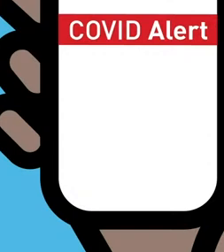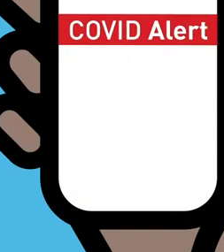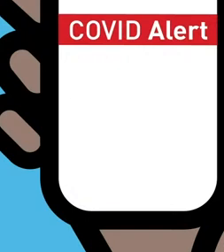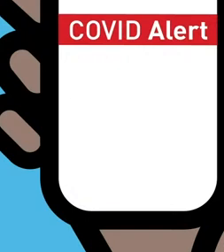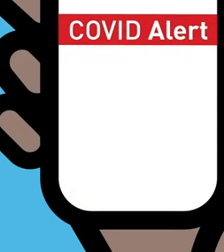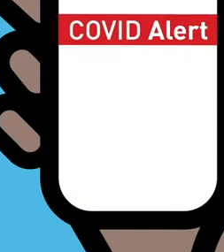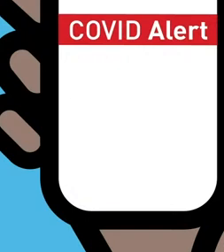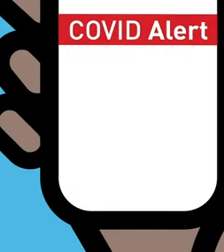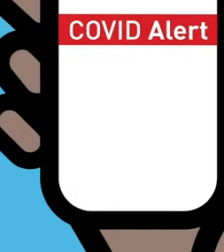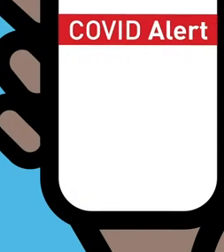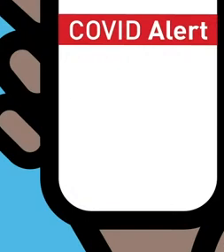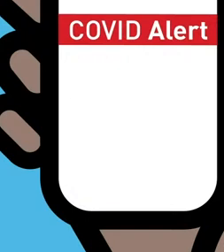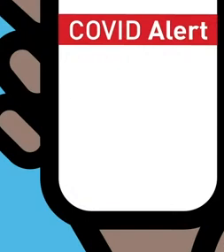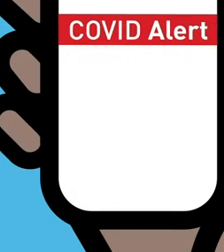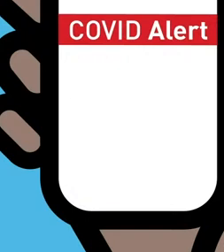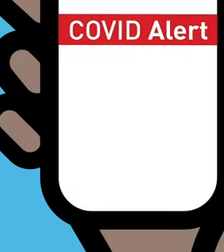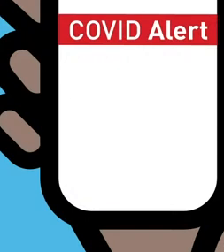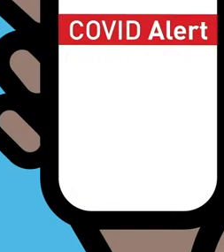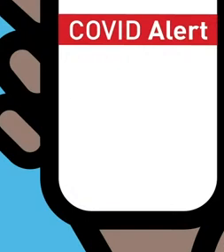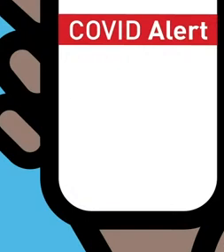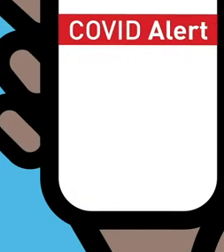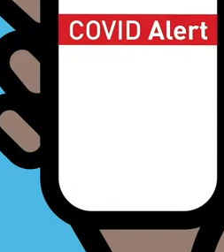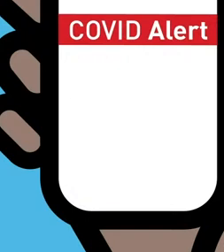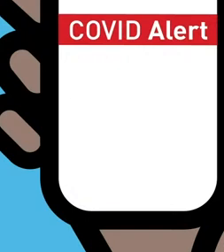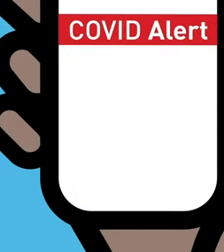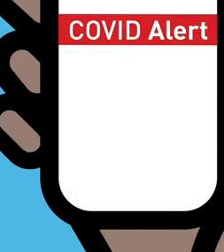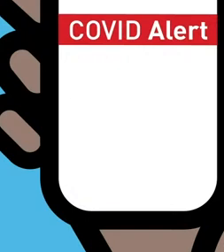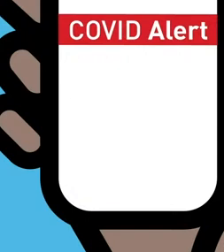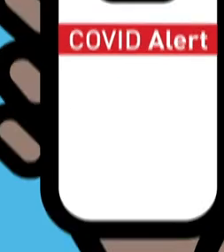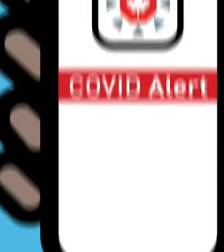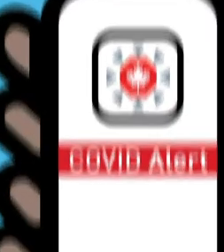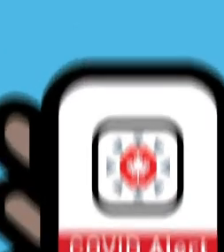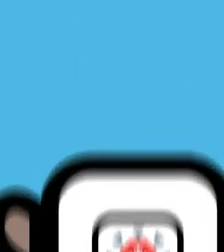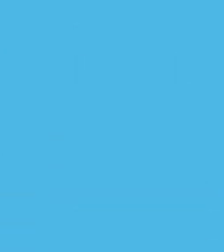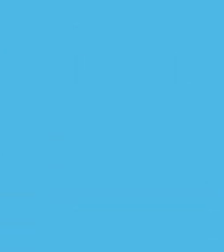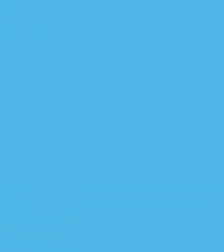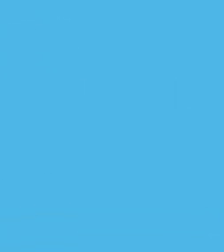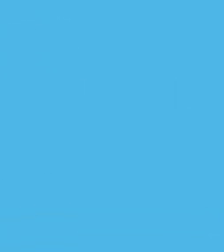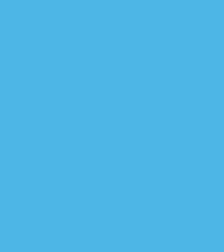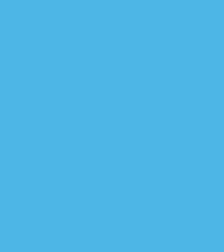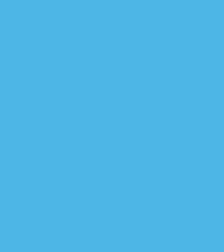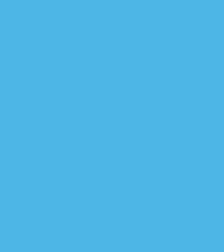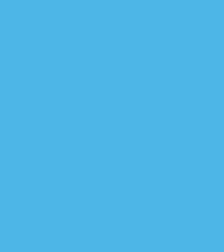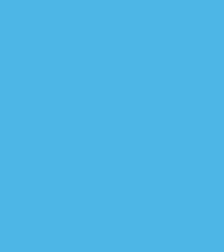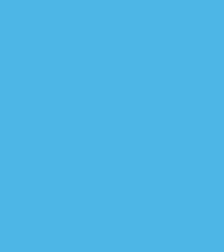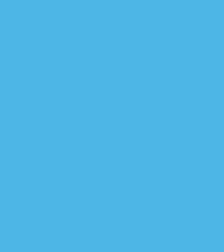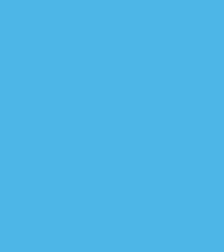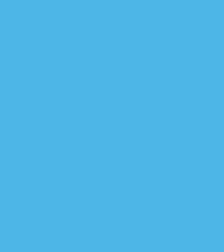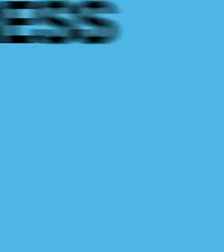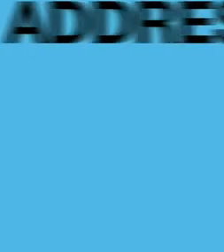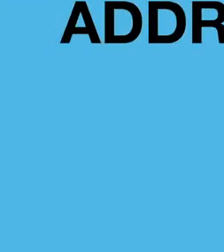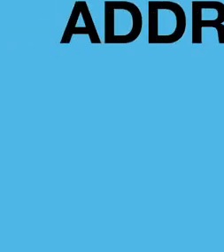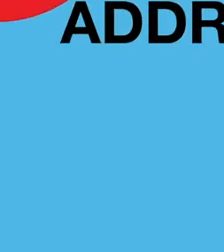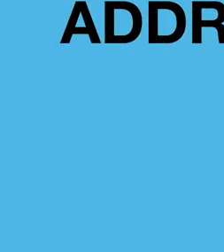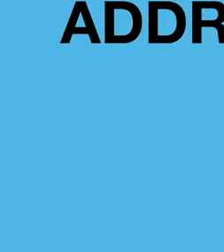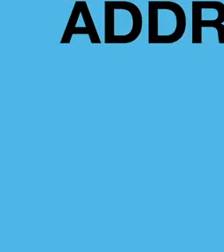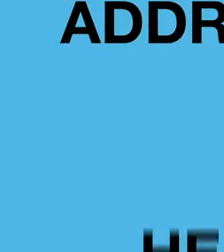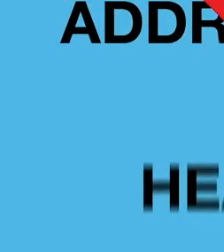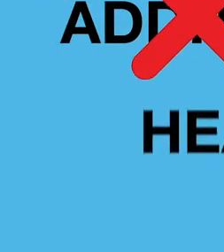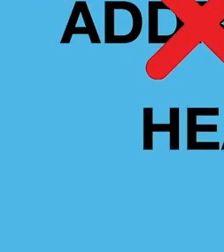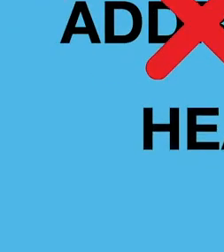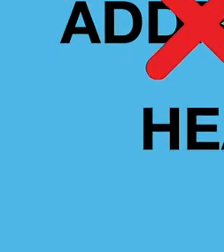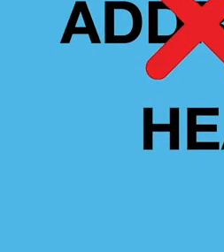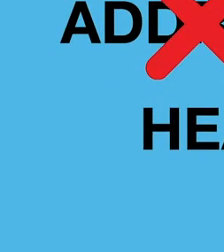of digits and letters that changes every five minutes so it cannot be used to identify you. The app does not have access to your name or